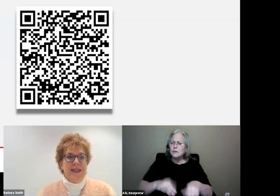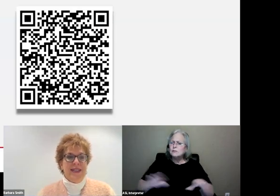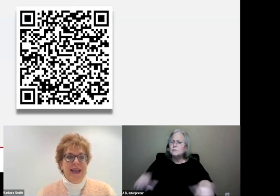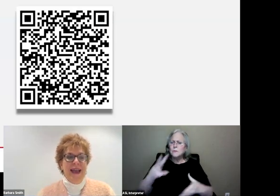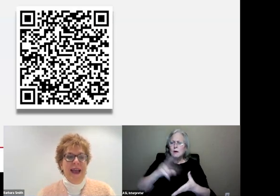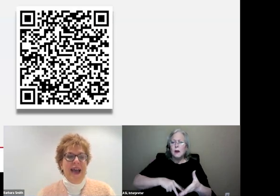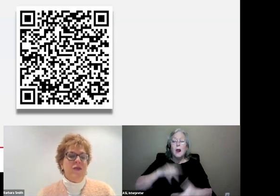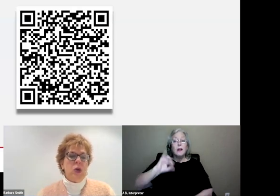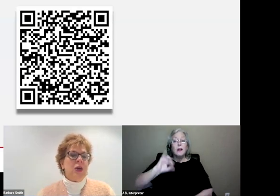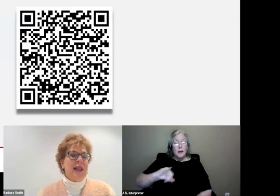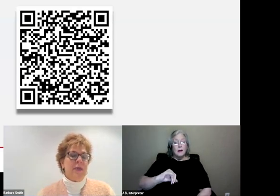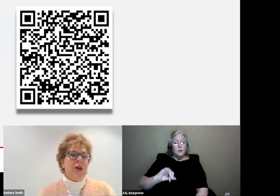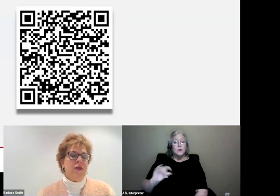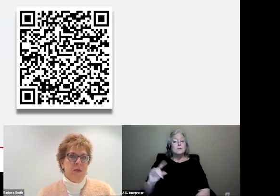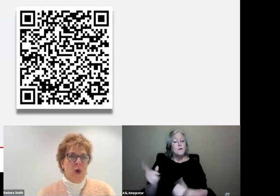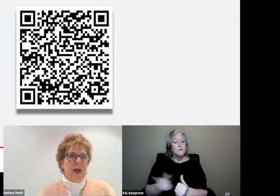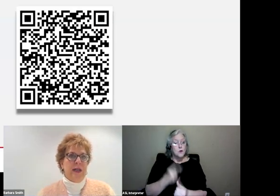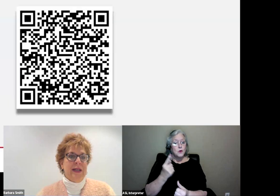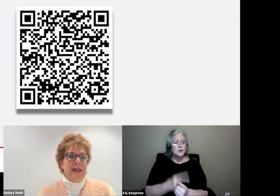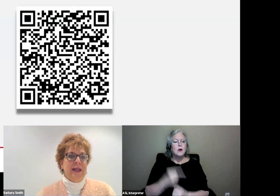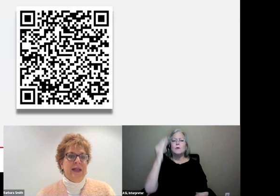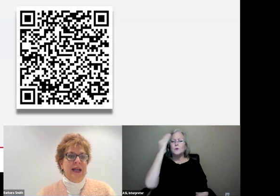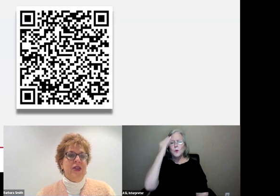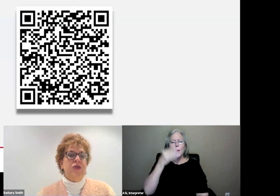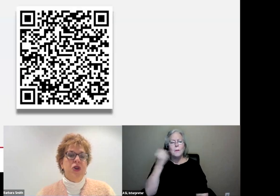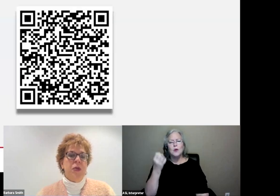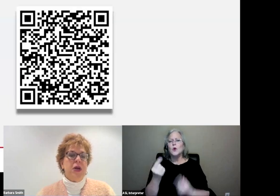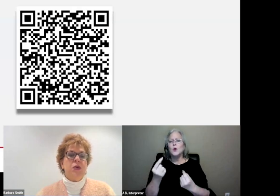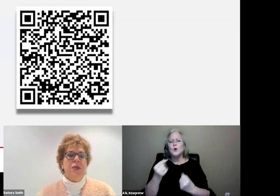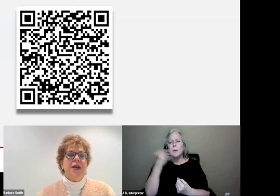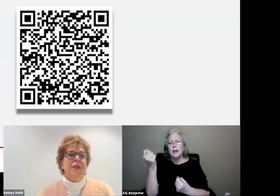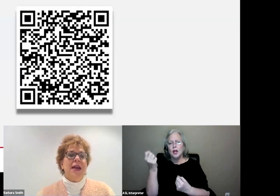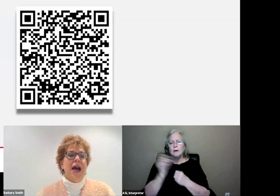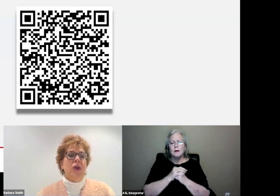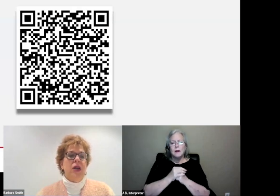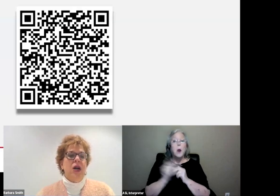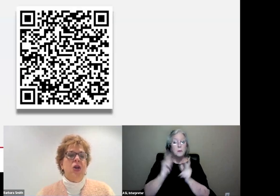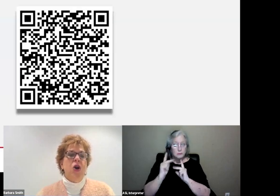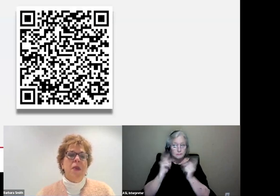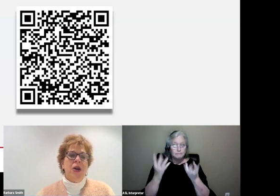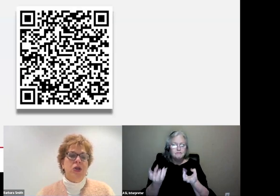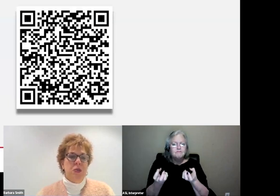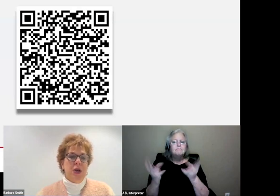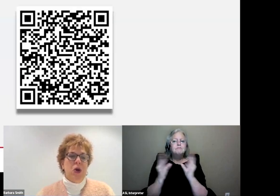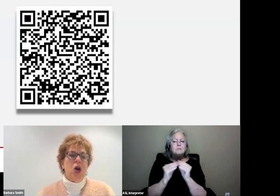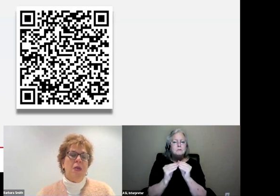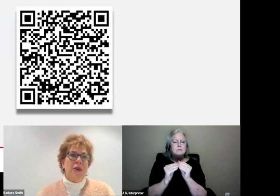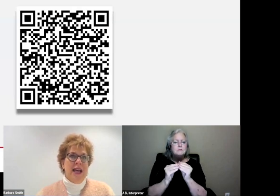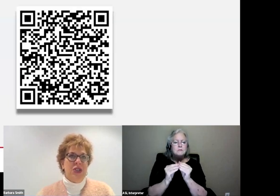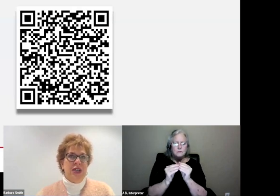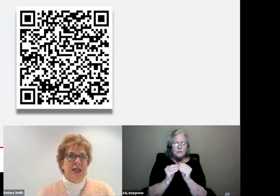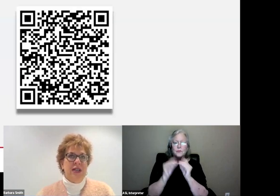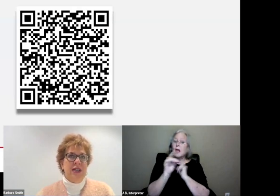Better series. And folks were clamoring for more. Their new book is going to be coming out, Know Better, Do Better